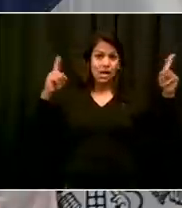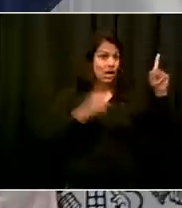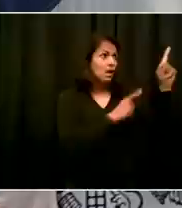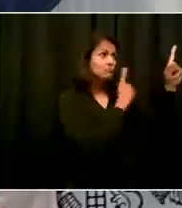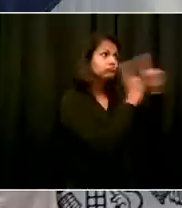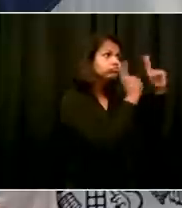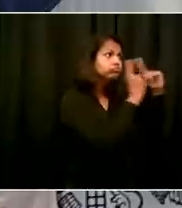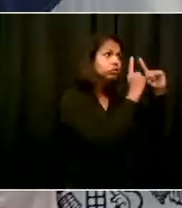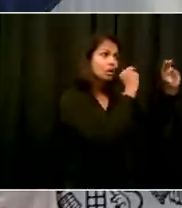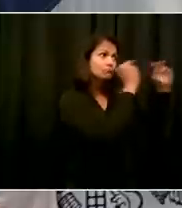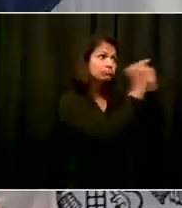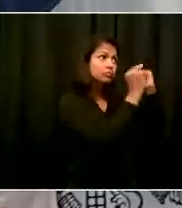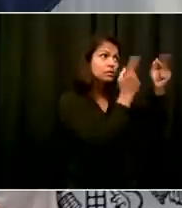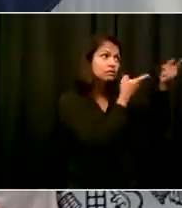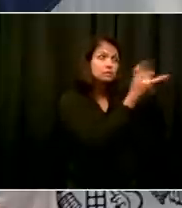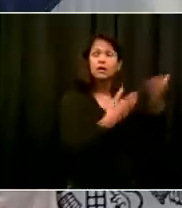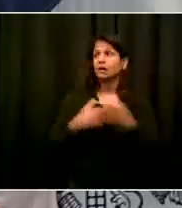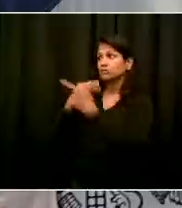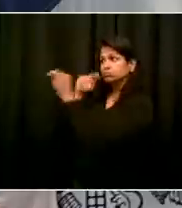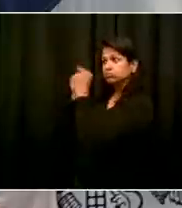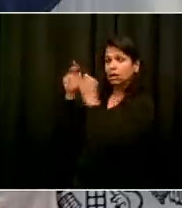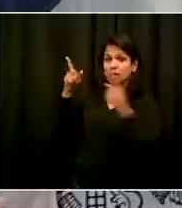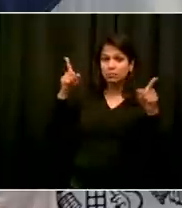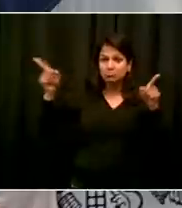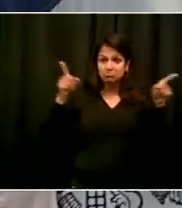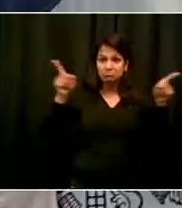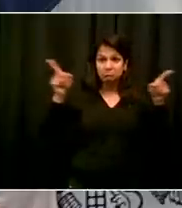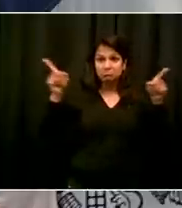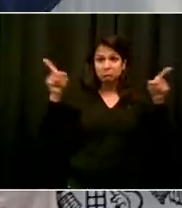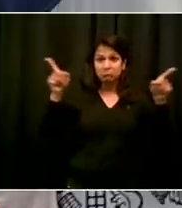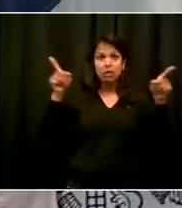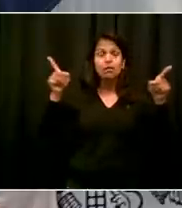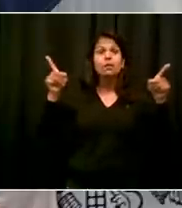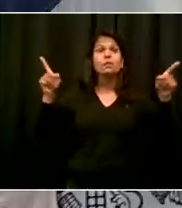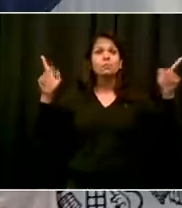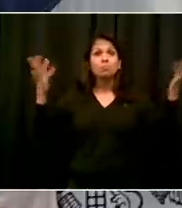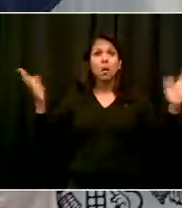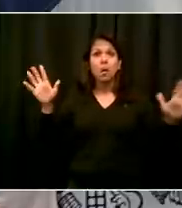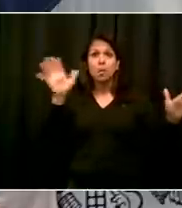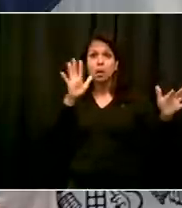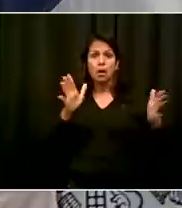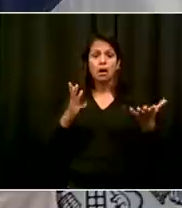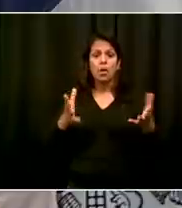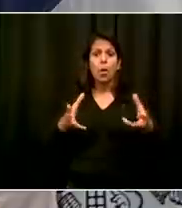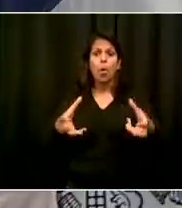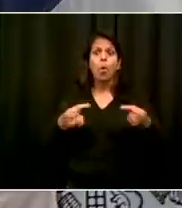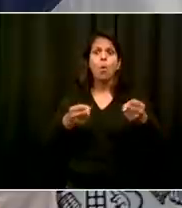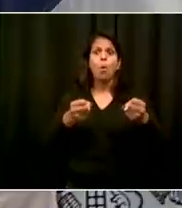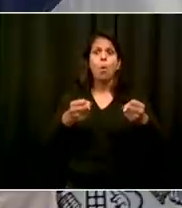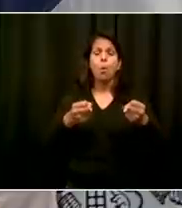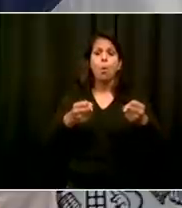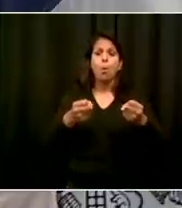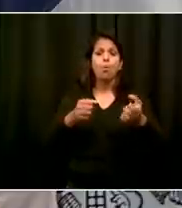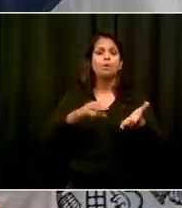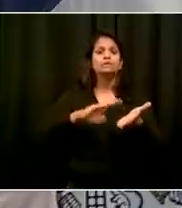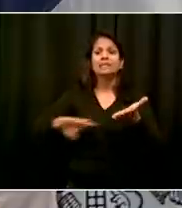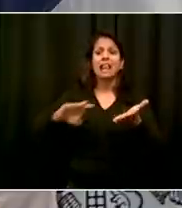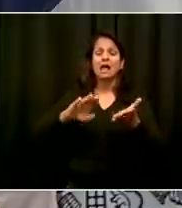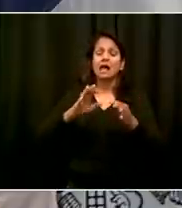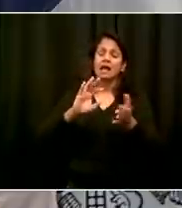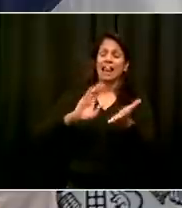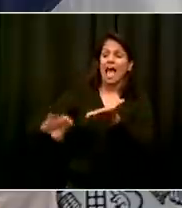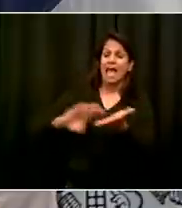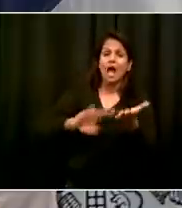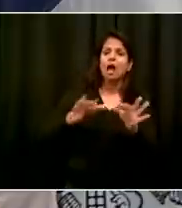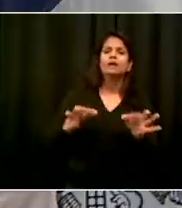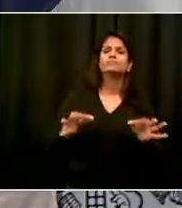stimulus, no borrowing, no labor savings, nothing, then we will have to move forward layoffs with an adjusted figure. But that's just a hypothetical. Well,